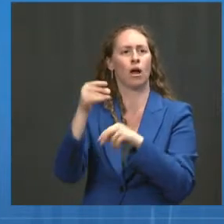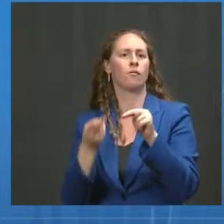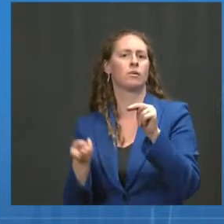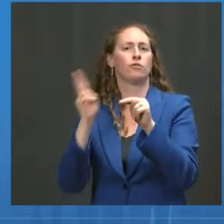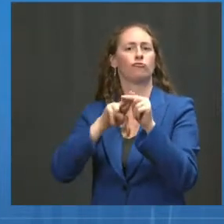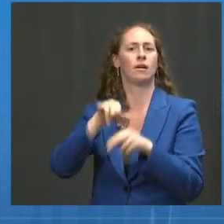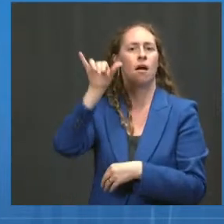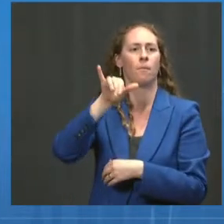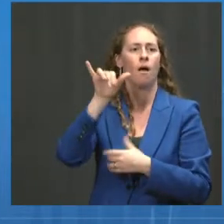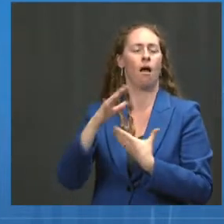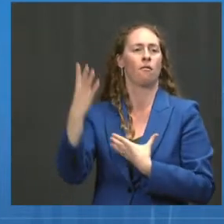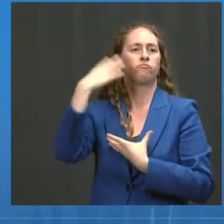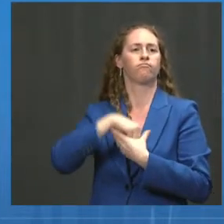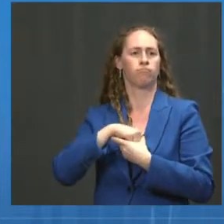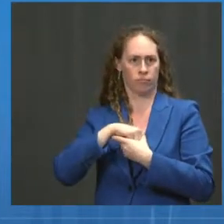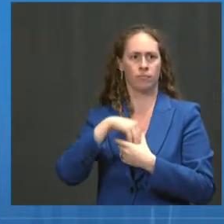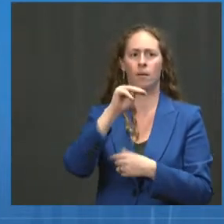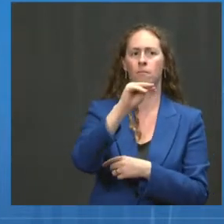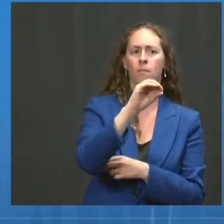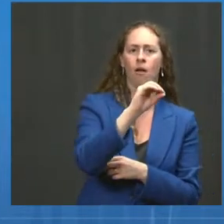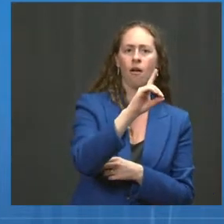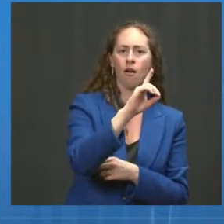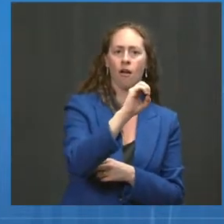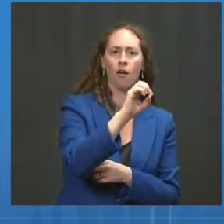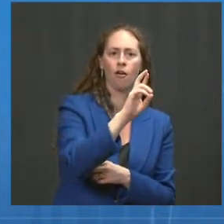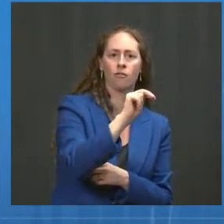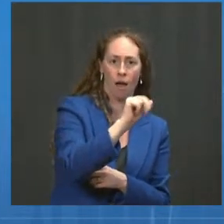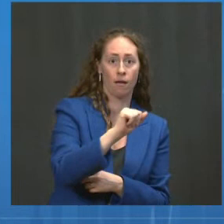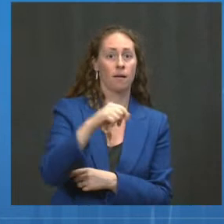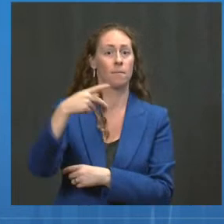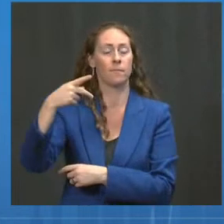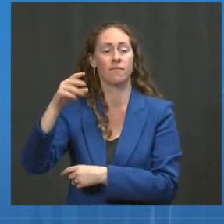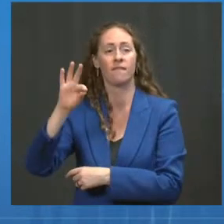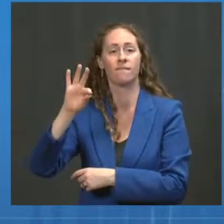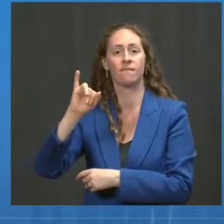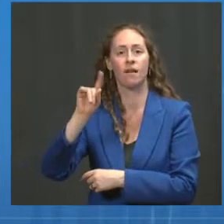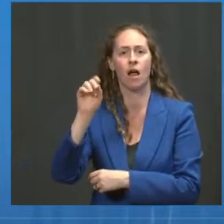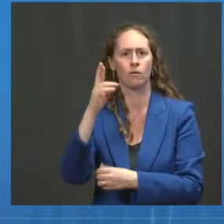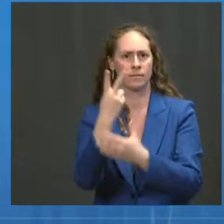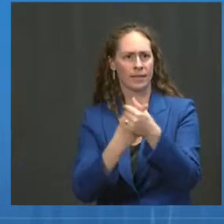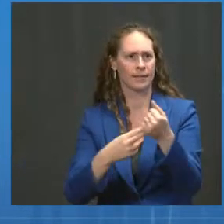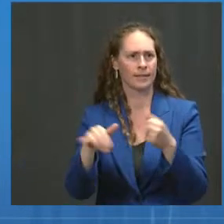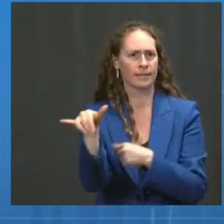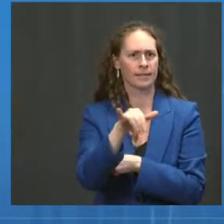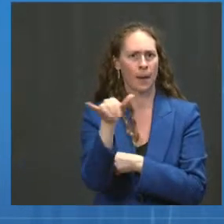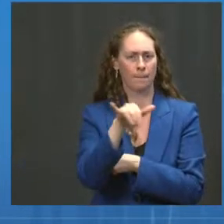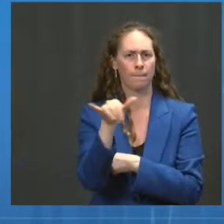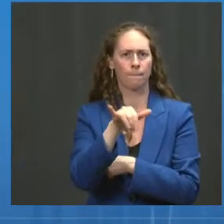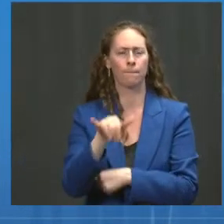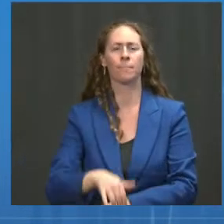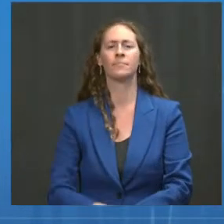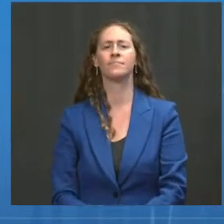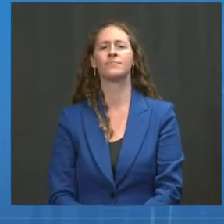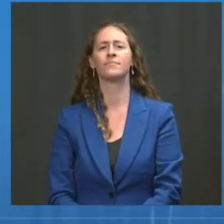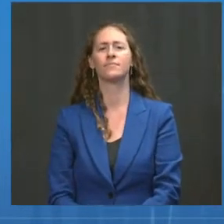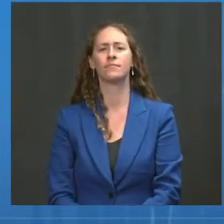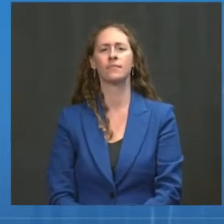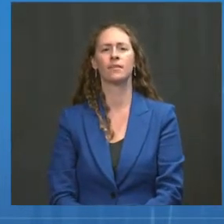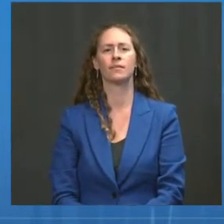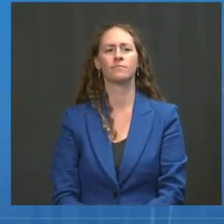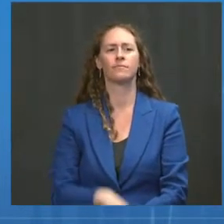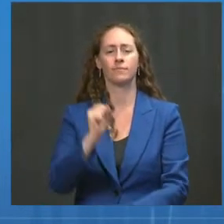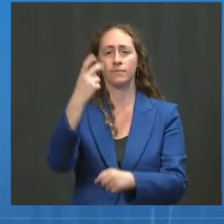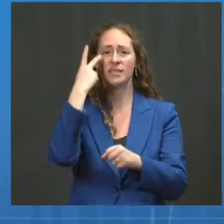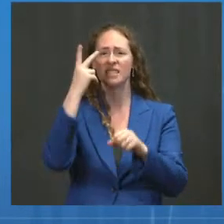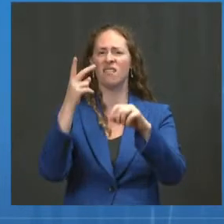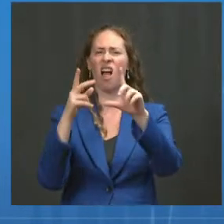similar data. The bottom line is if you look first at the left panel, the first column is looking